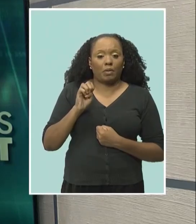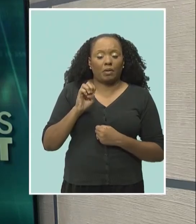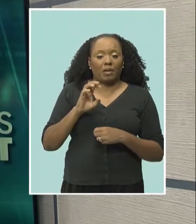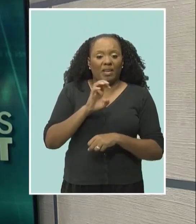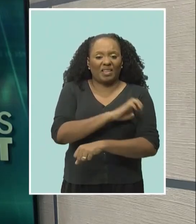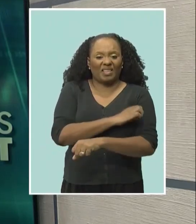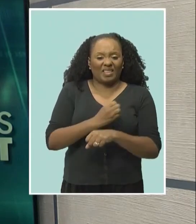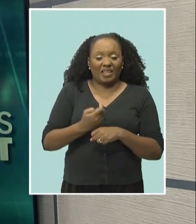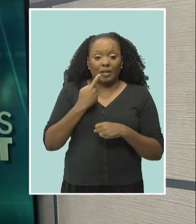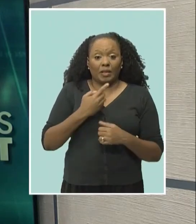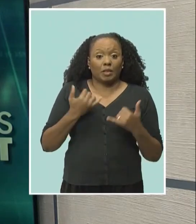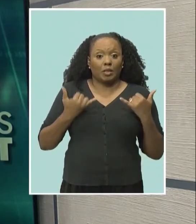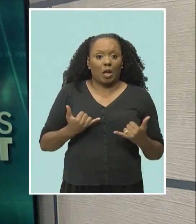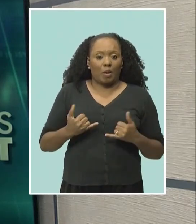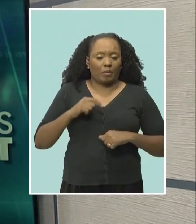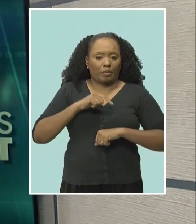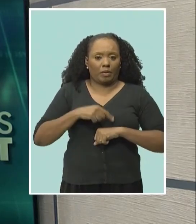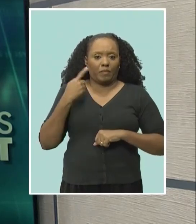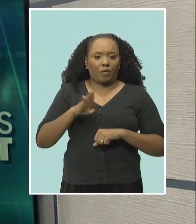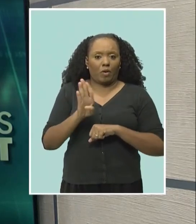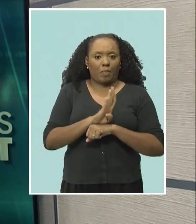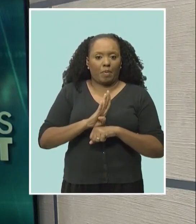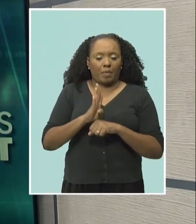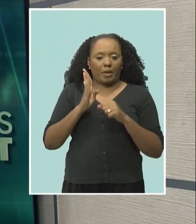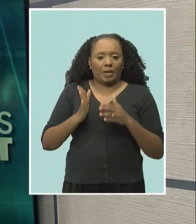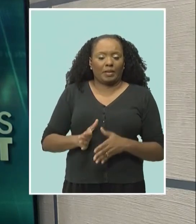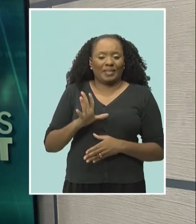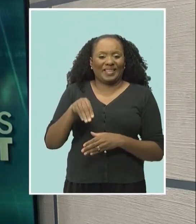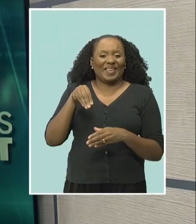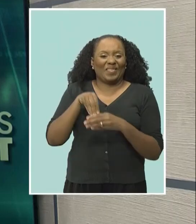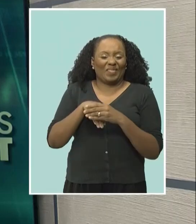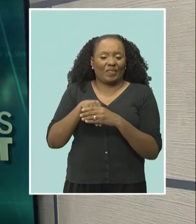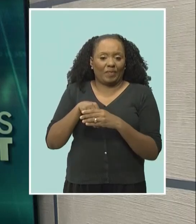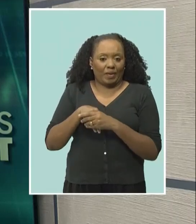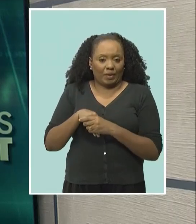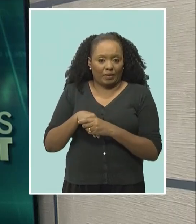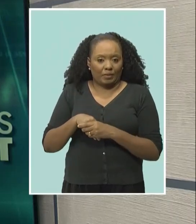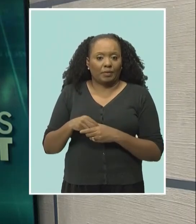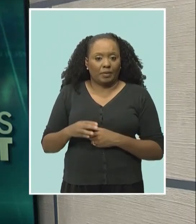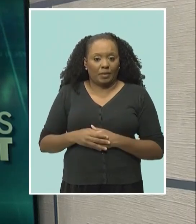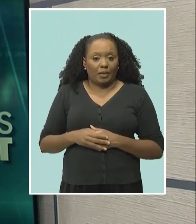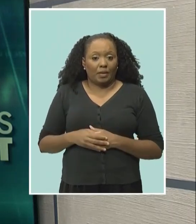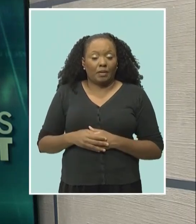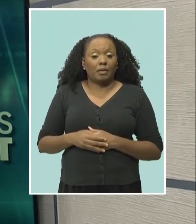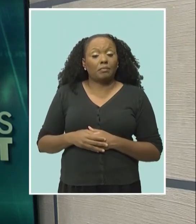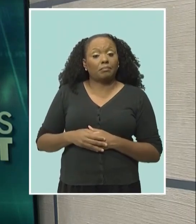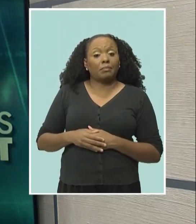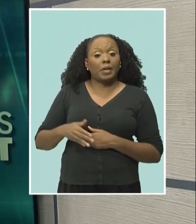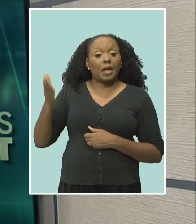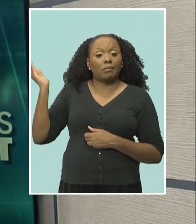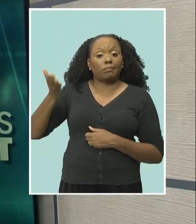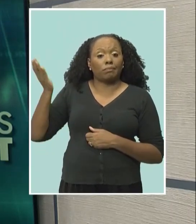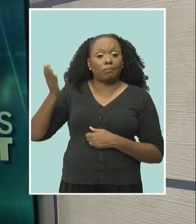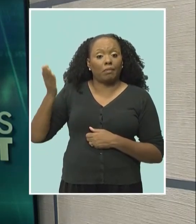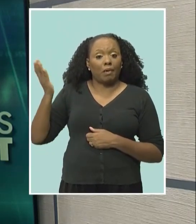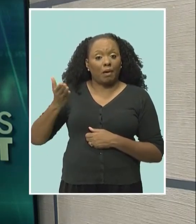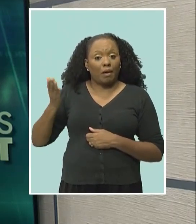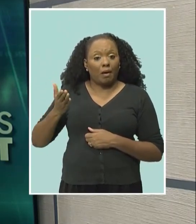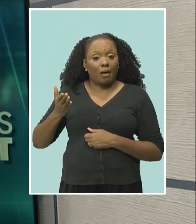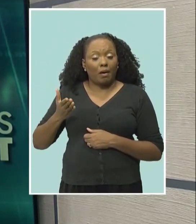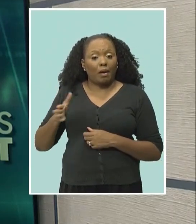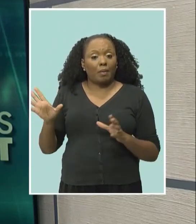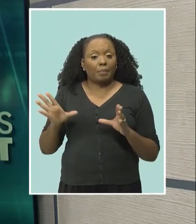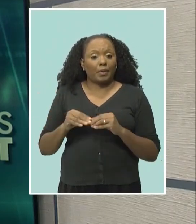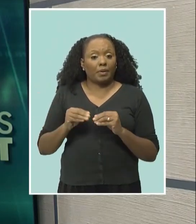renewable energy officer William Hines as he discussed renewable energy at the seventh and final town hall meeting at the Abundant Life Church